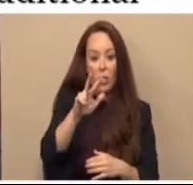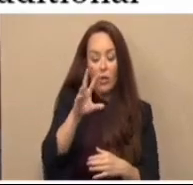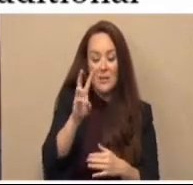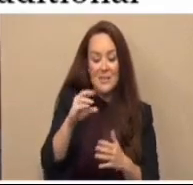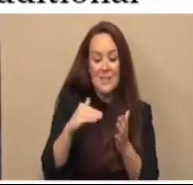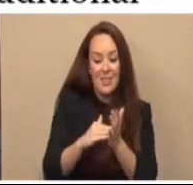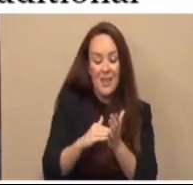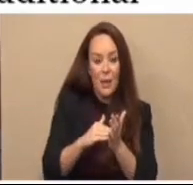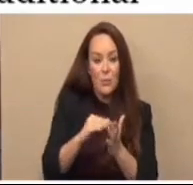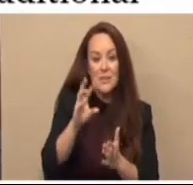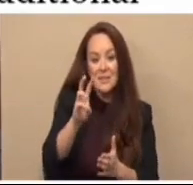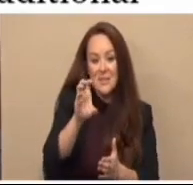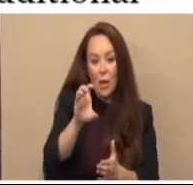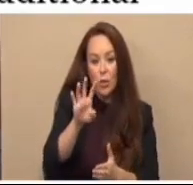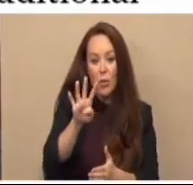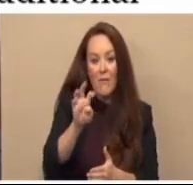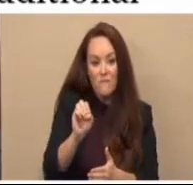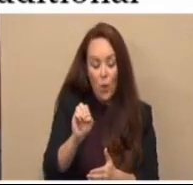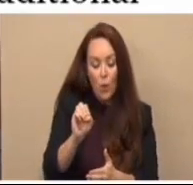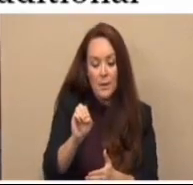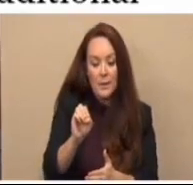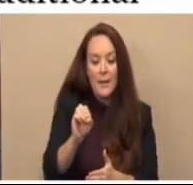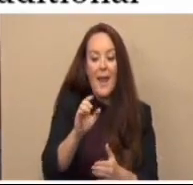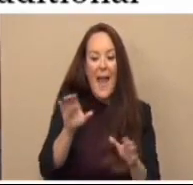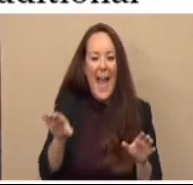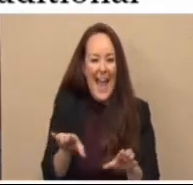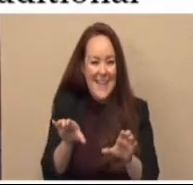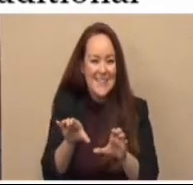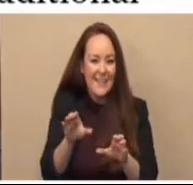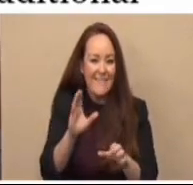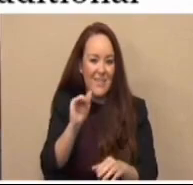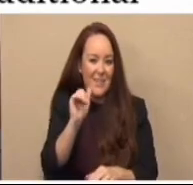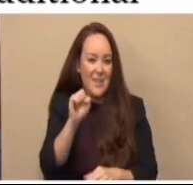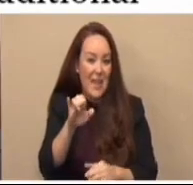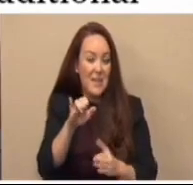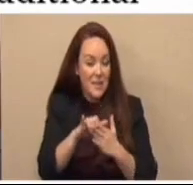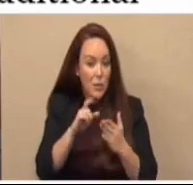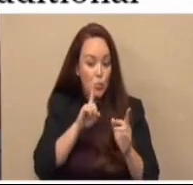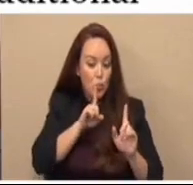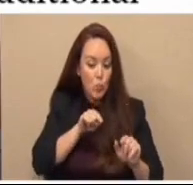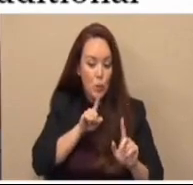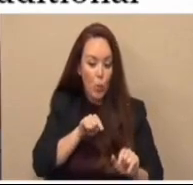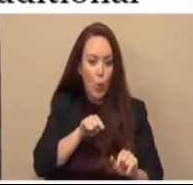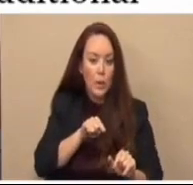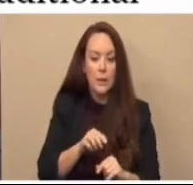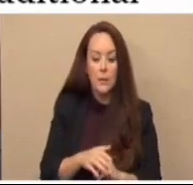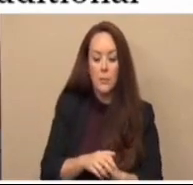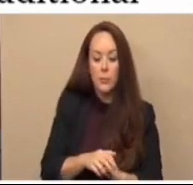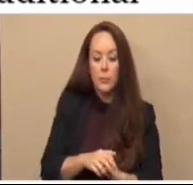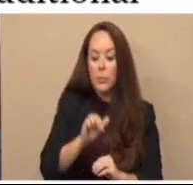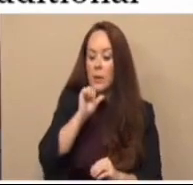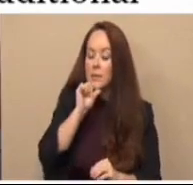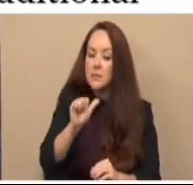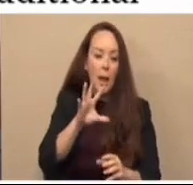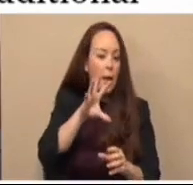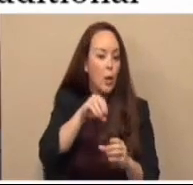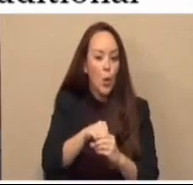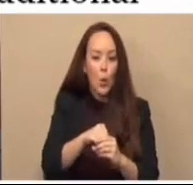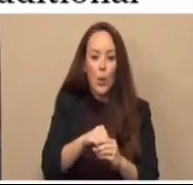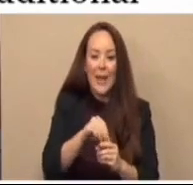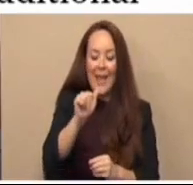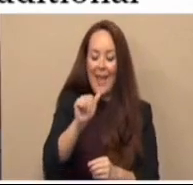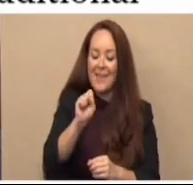,640 active cases that are being reported, not including the